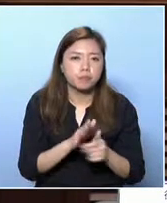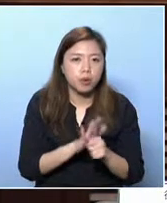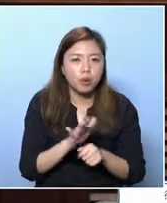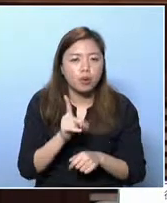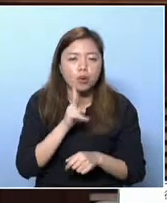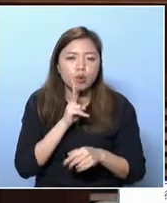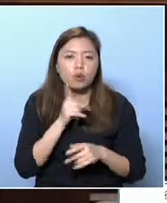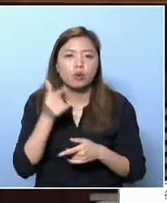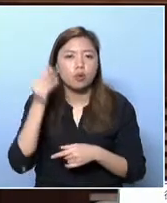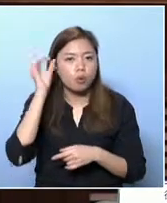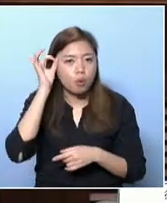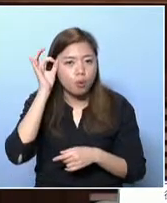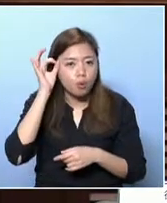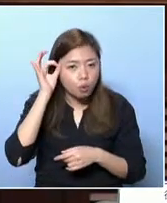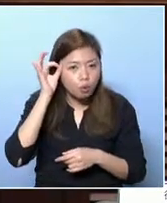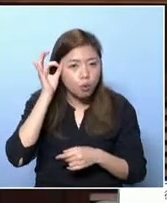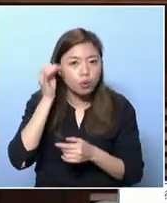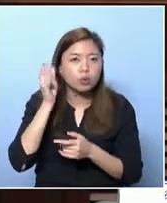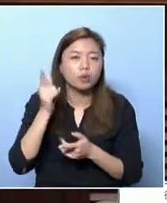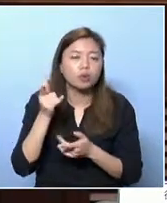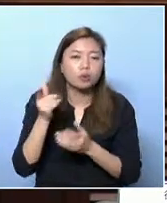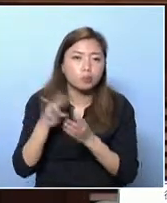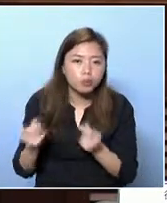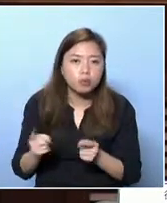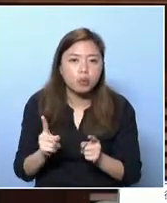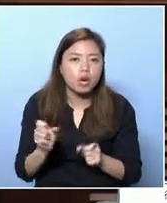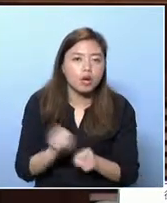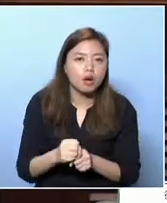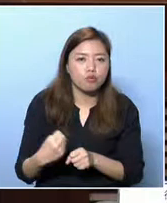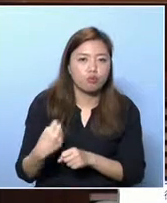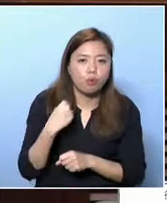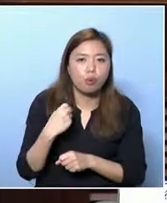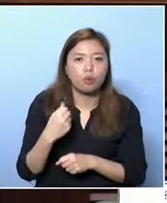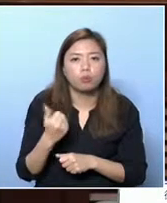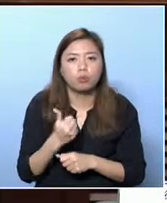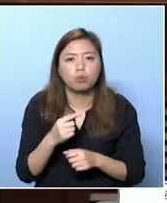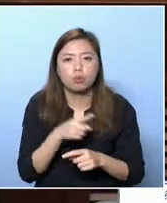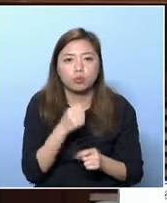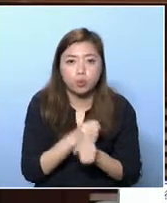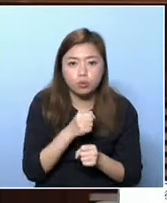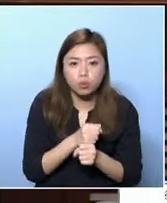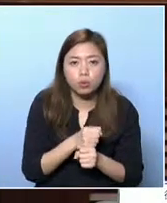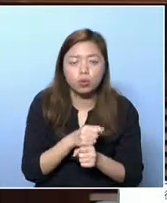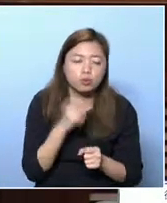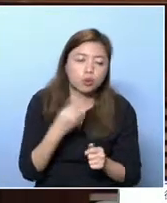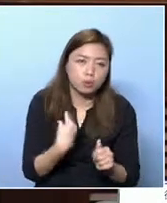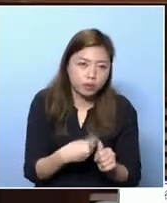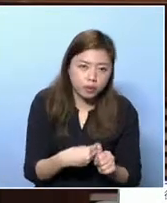I think for the minorities, what we want to see is to help them